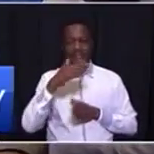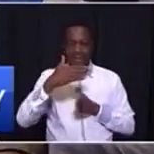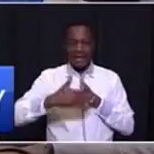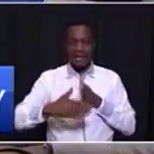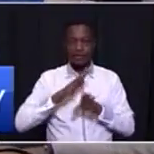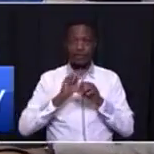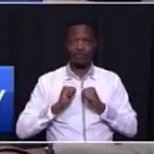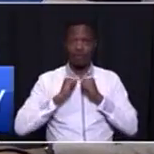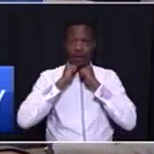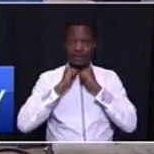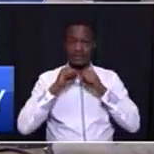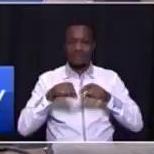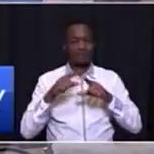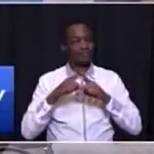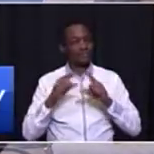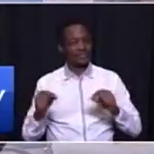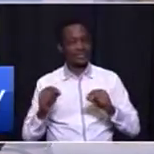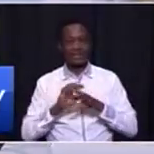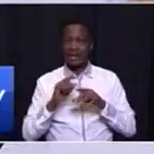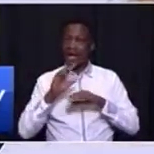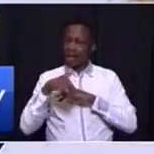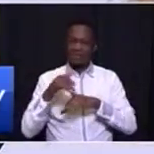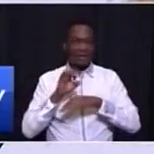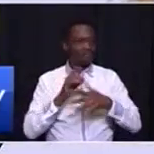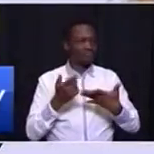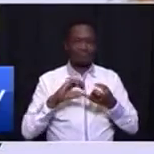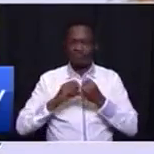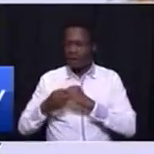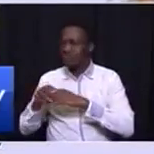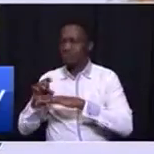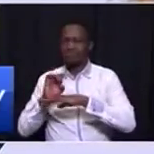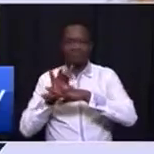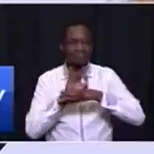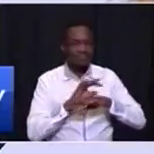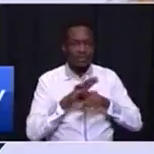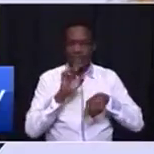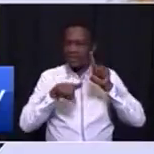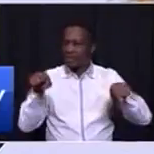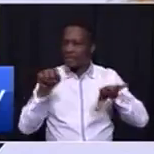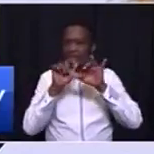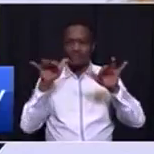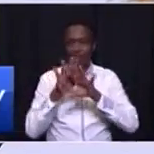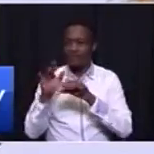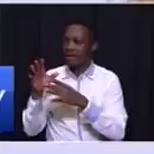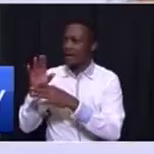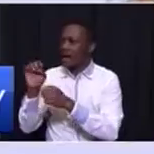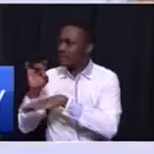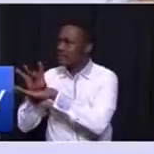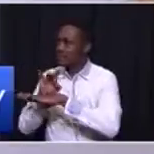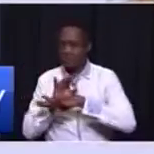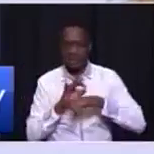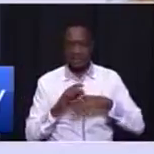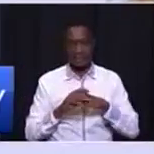of August, after thorough consultation with various sectors of our population. So,